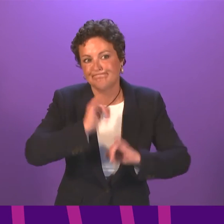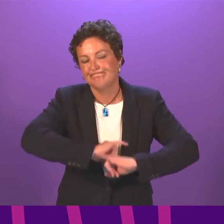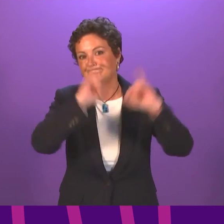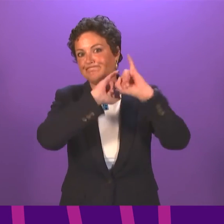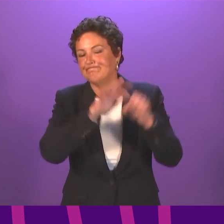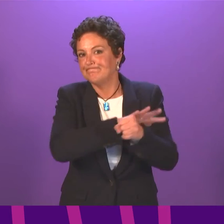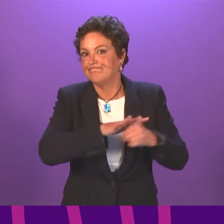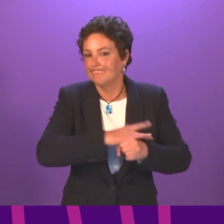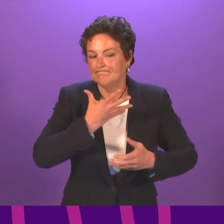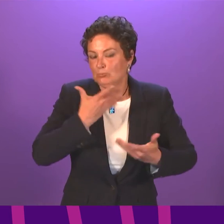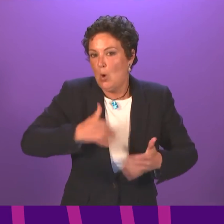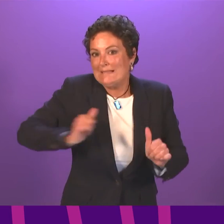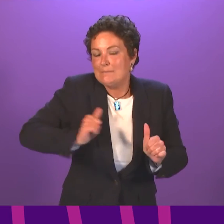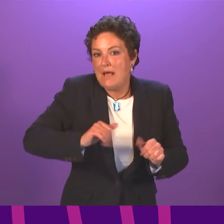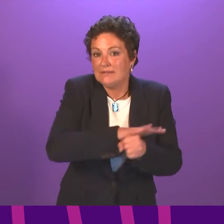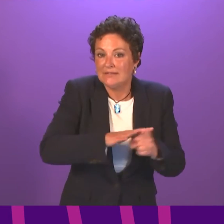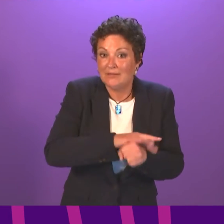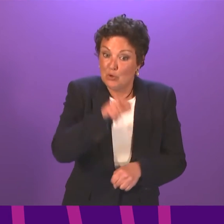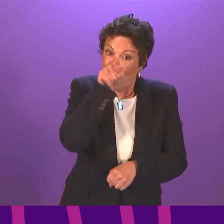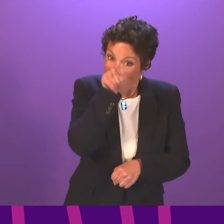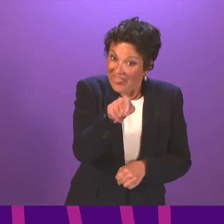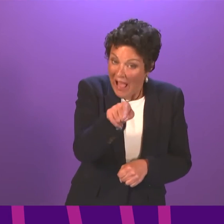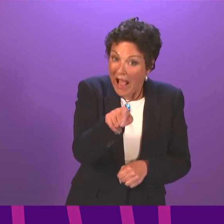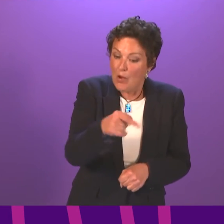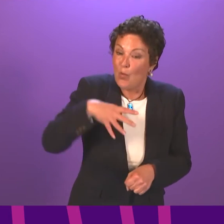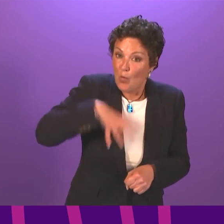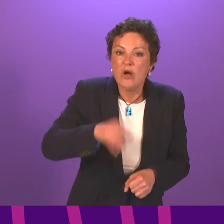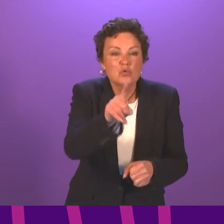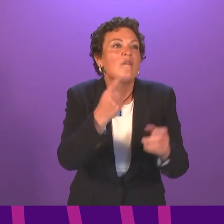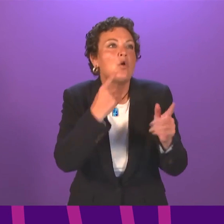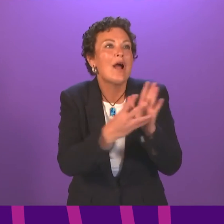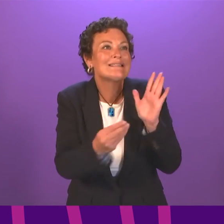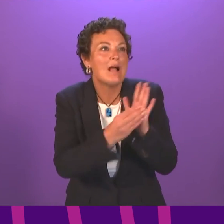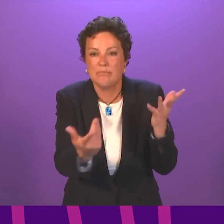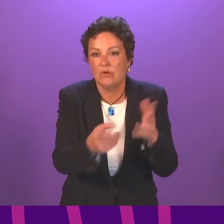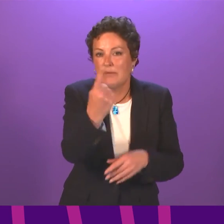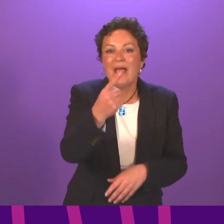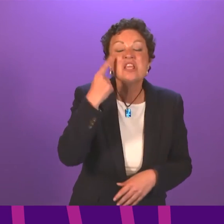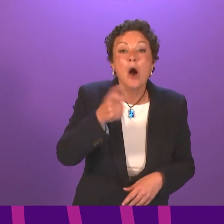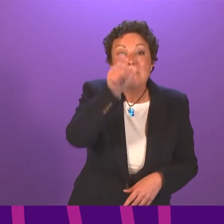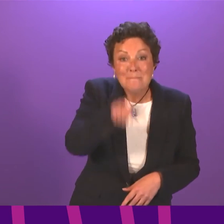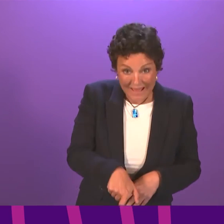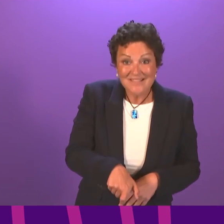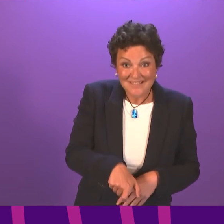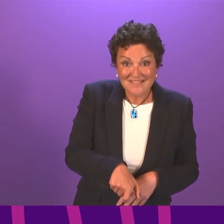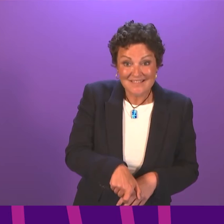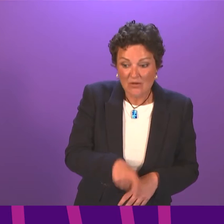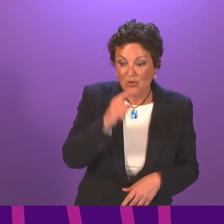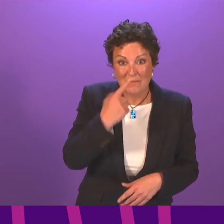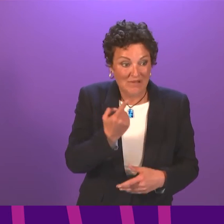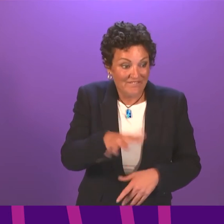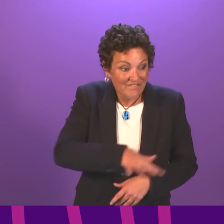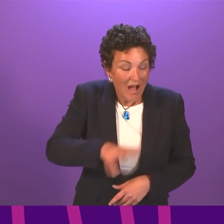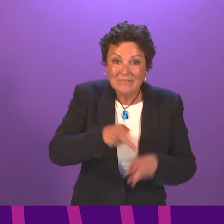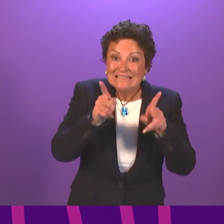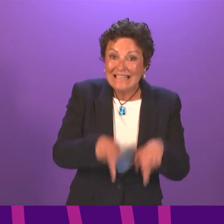system tries to do is build that into an earlier stage so that a young person who suffers a bereavement, for example, does not have to rely on an appeal. They have